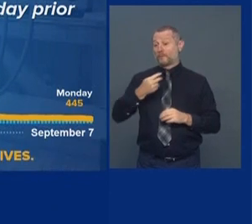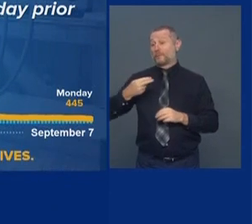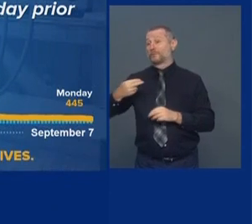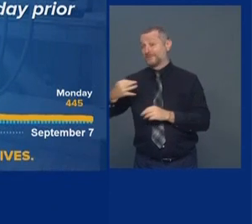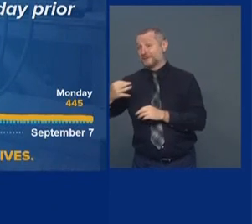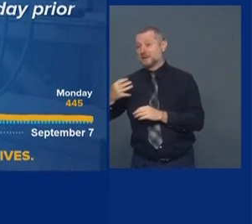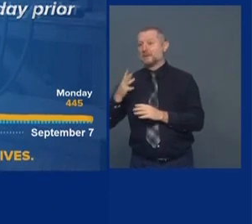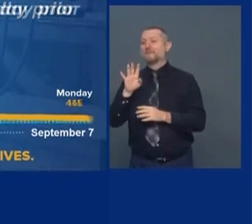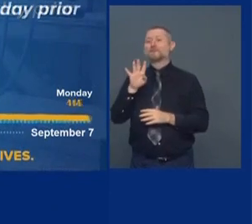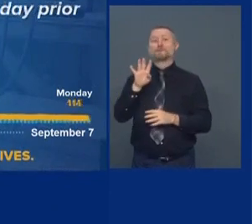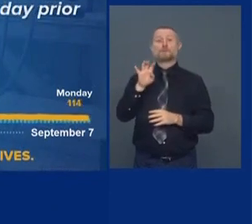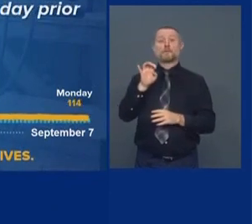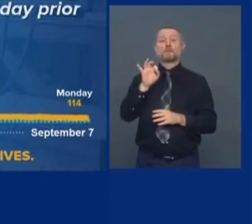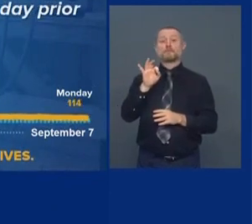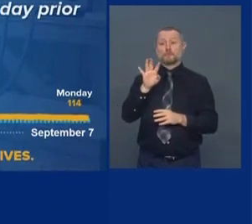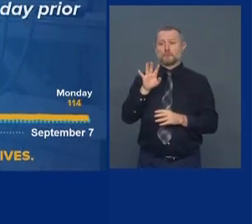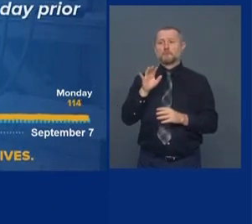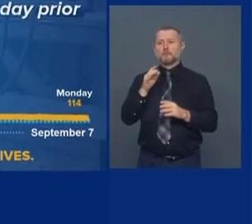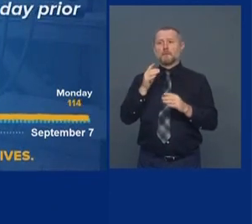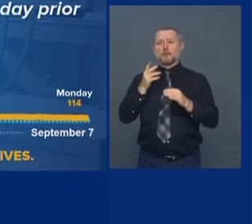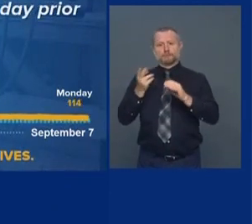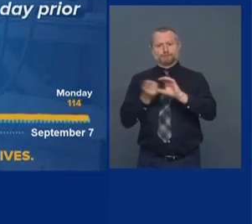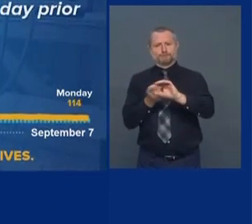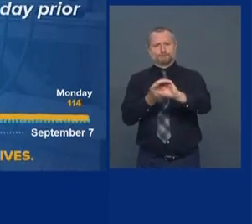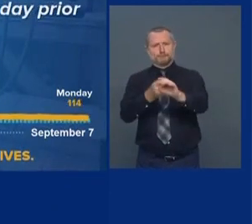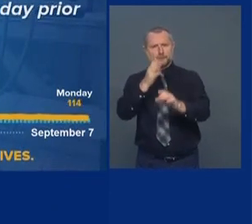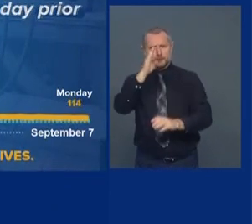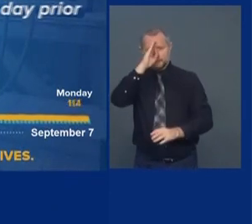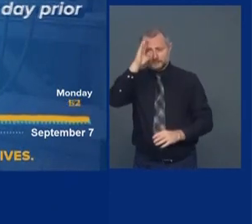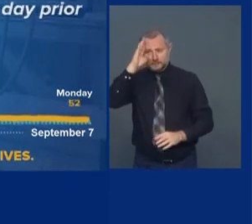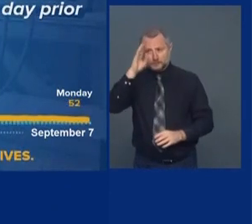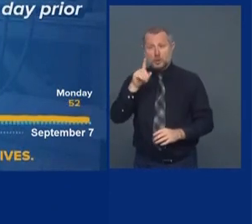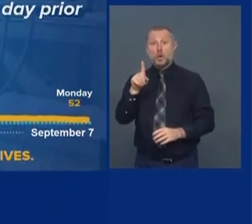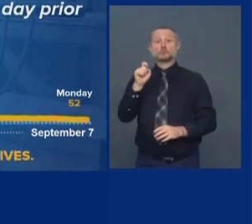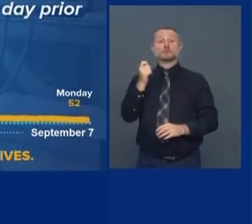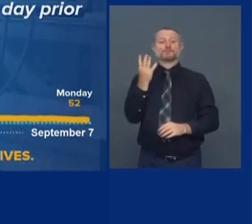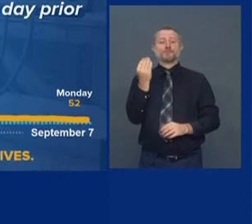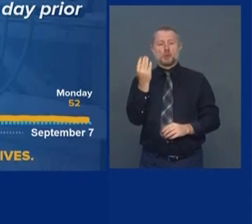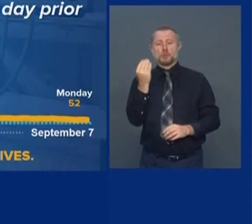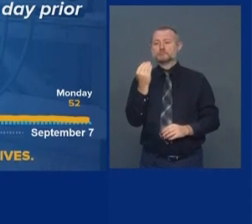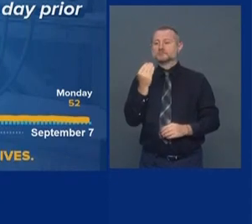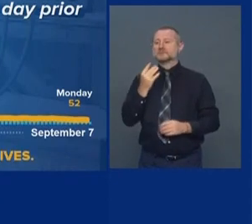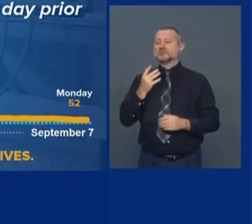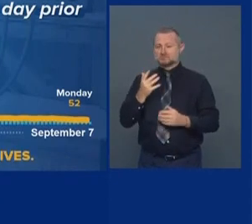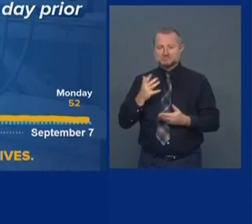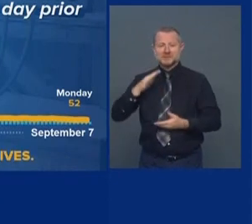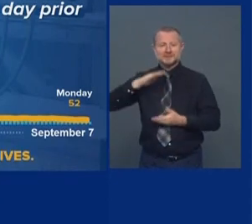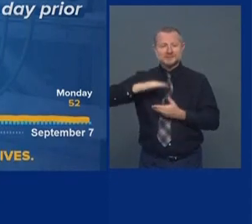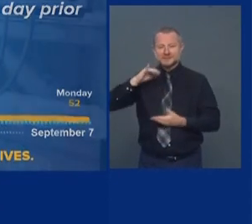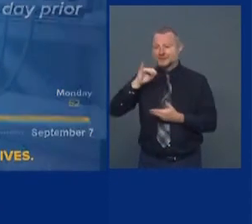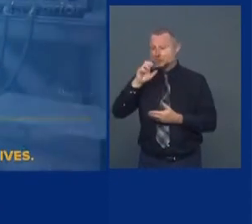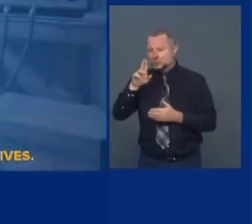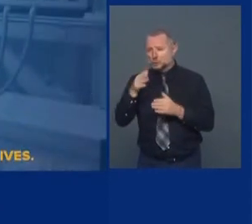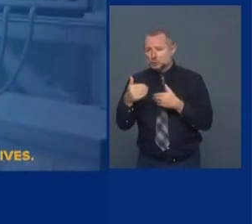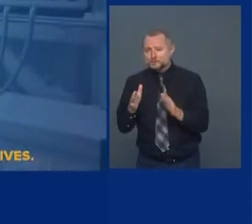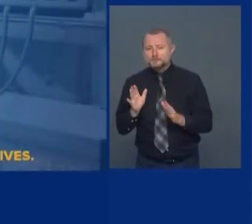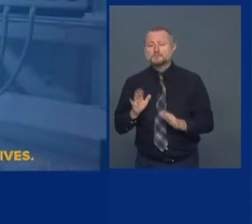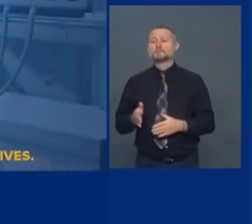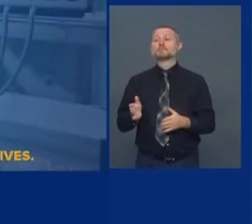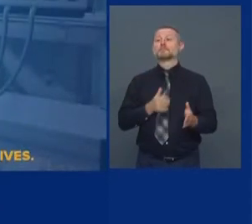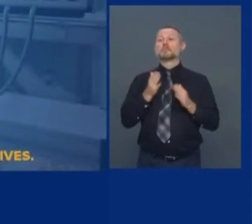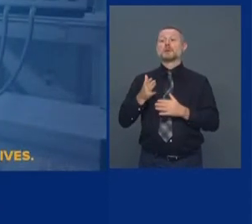hospitalizations, 114 ICU, down one, intubations down five.